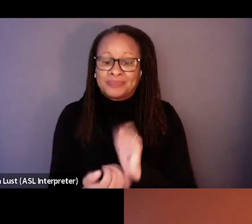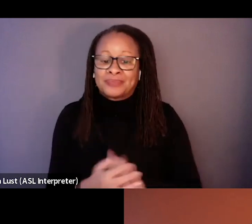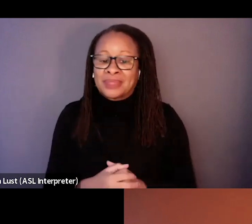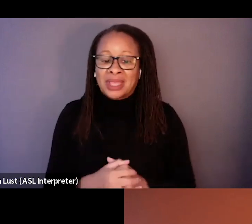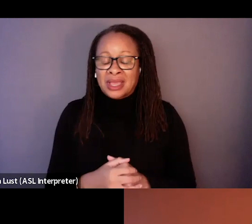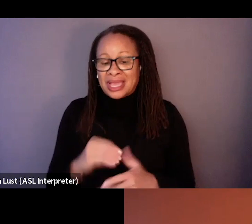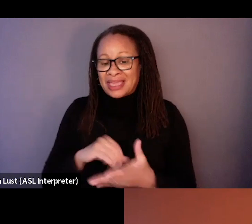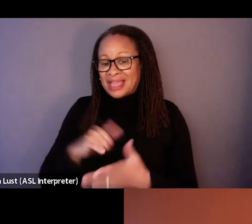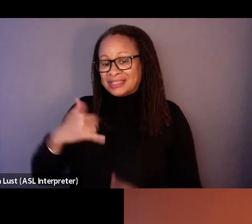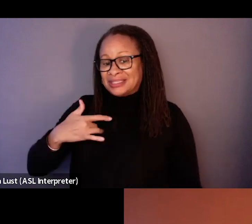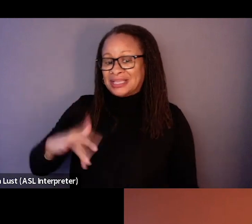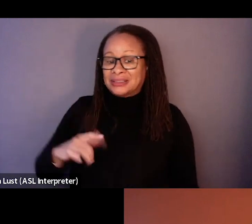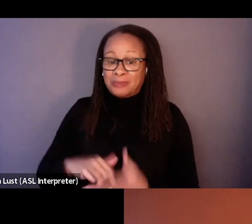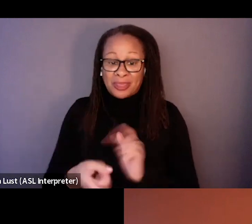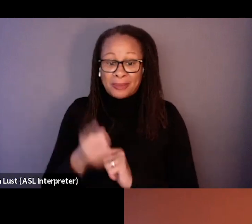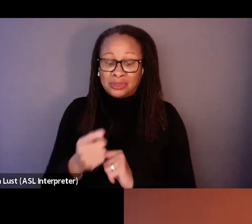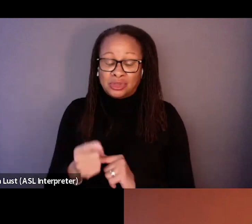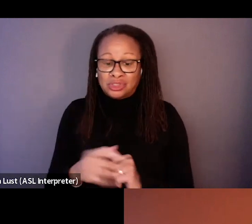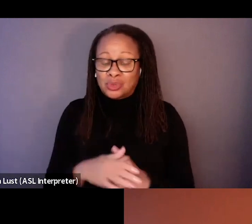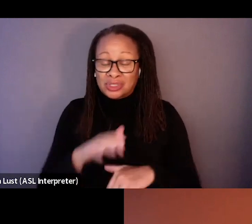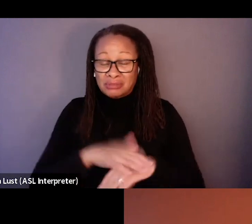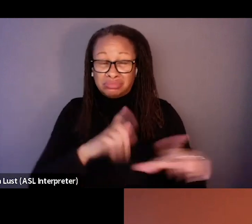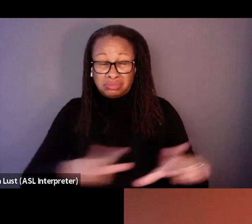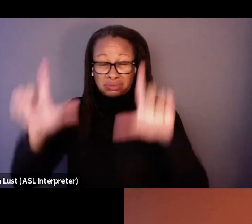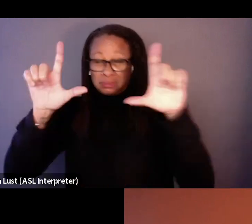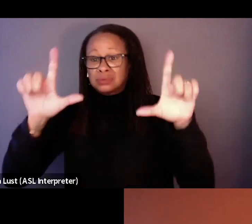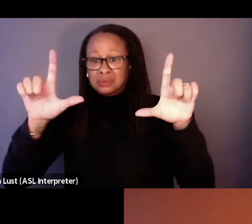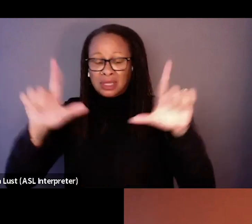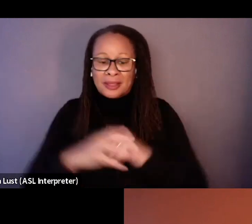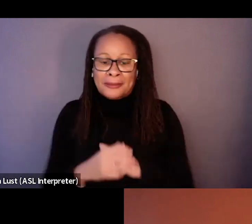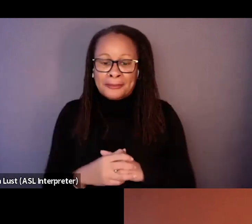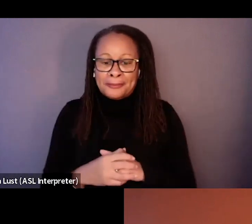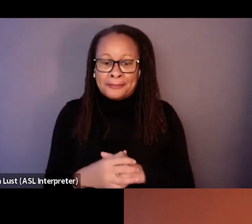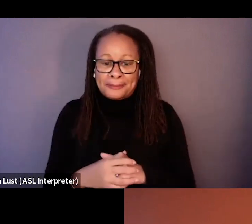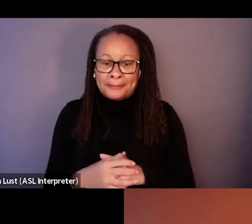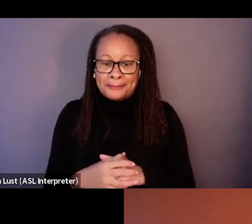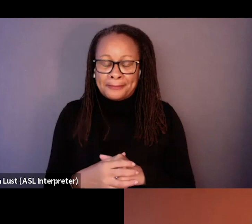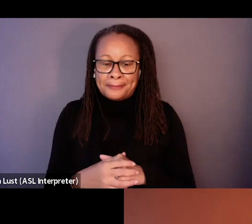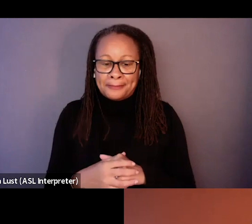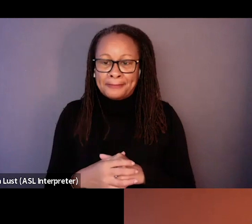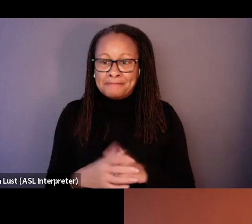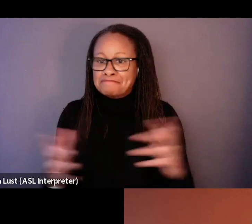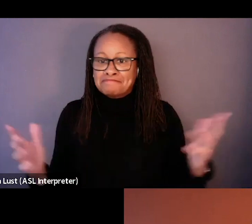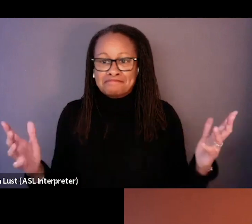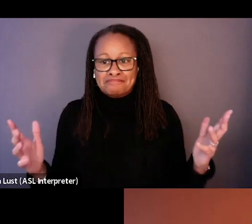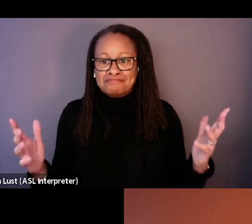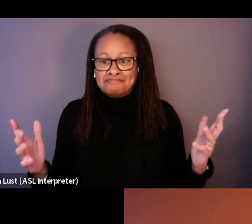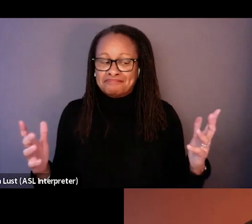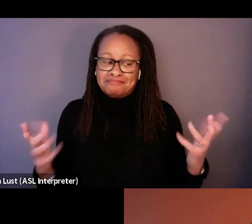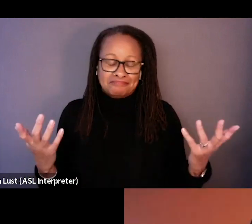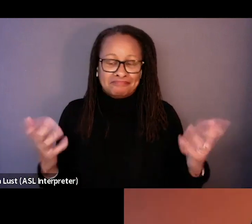sense. Uh, but the minute she was on the screen, uh, it was, uh, it was innovative, inevitable.